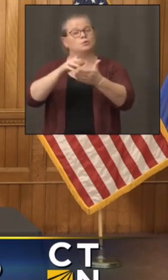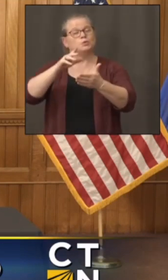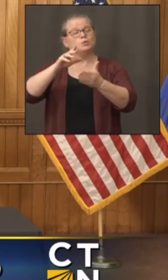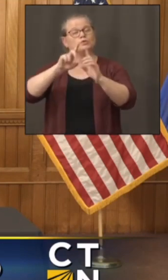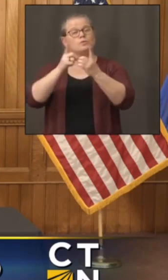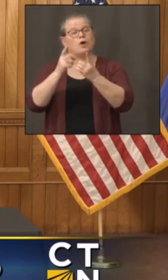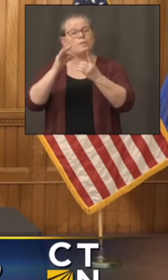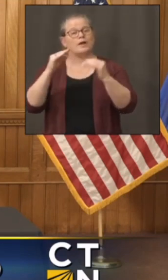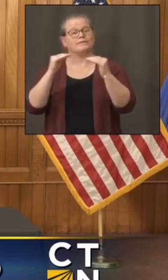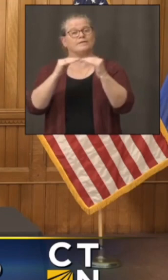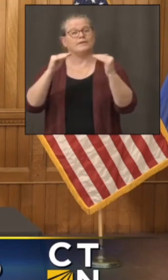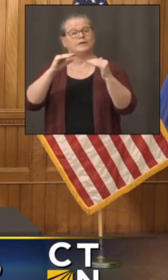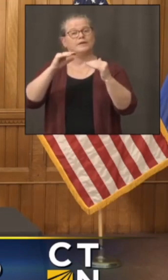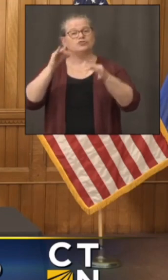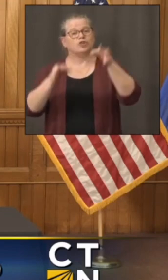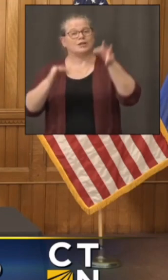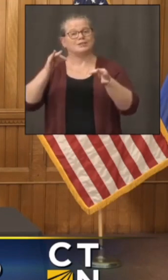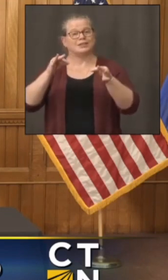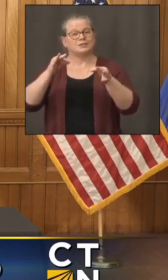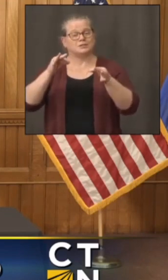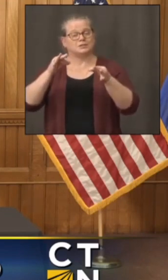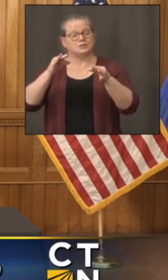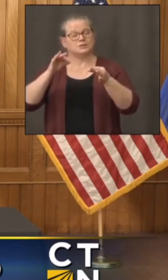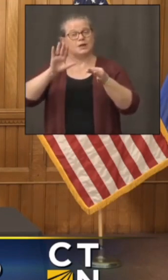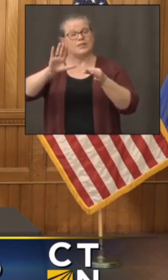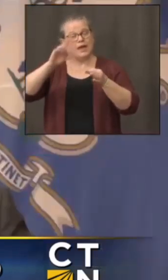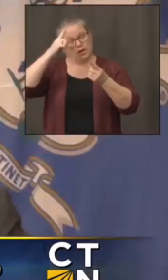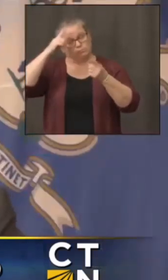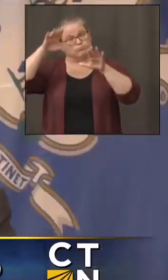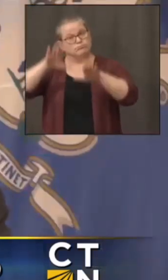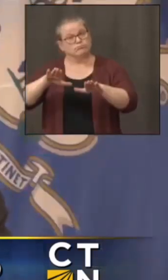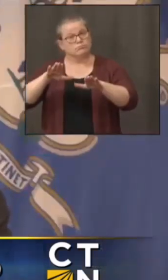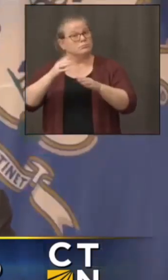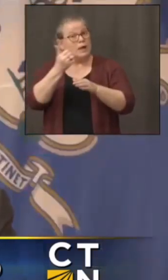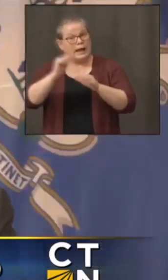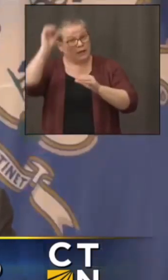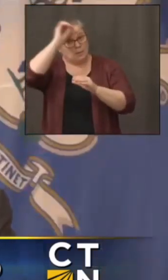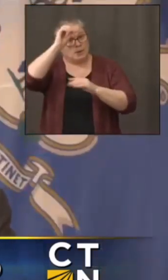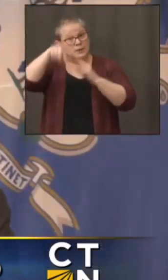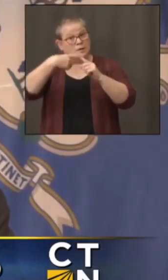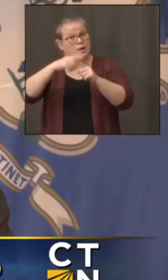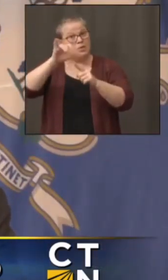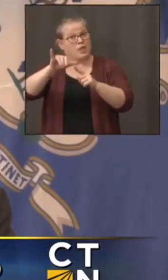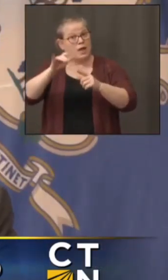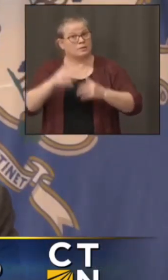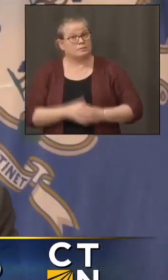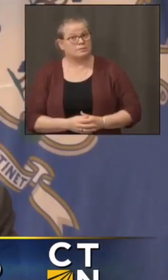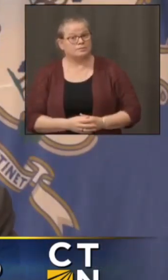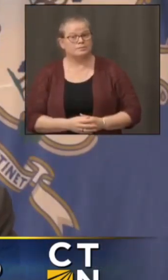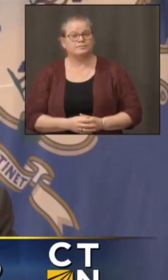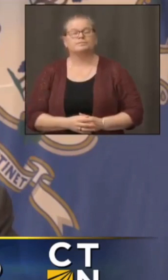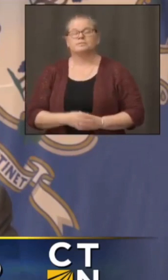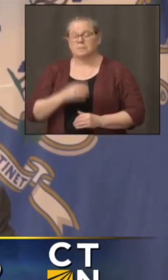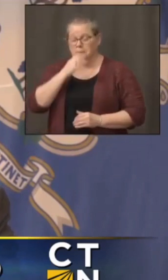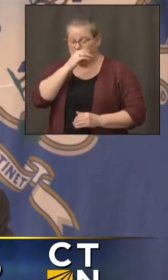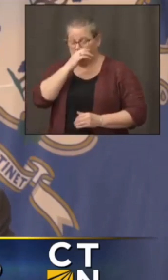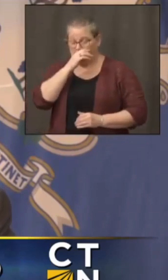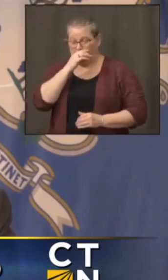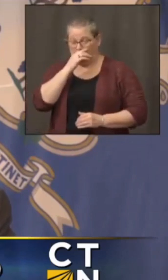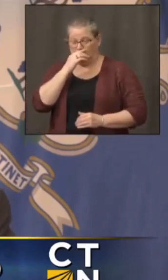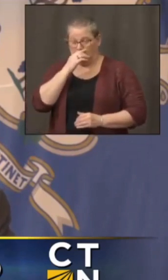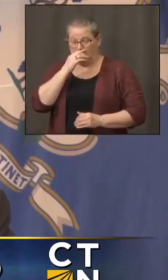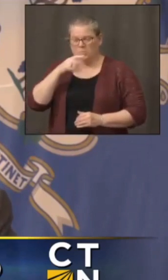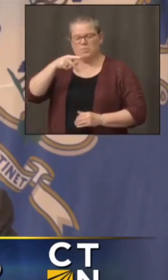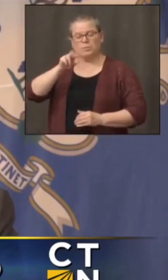seeing as how they're a connecticut company they are a connecticut company and um you know oxycontin uh badly